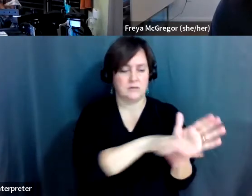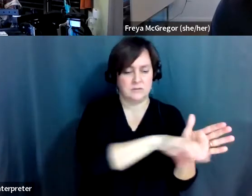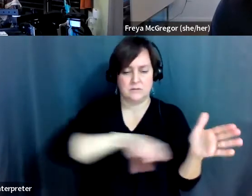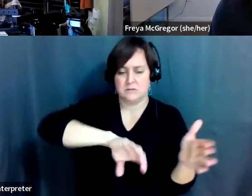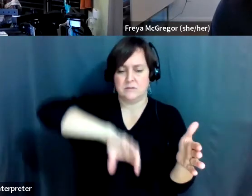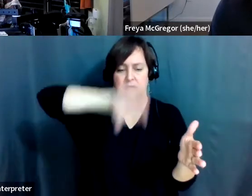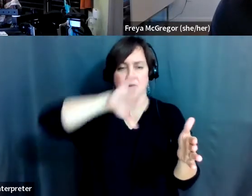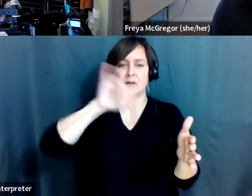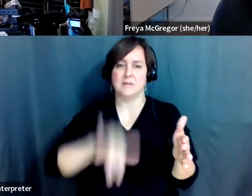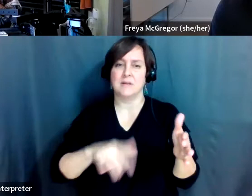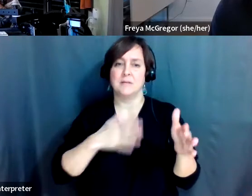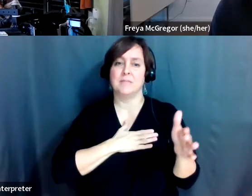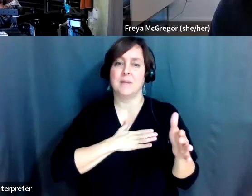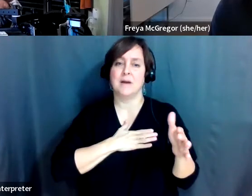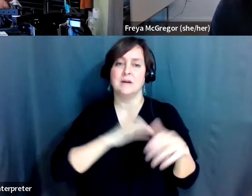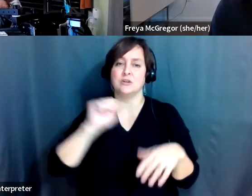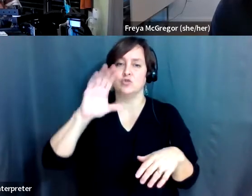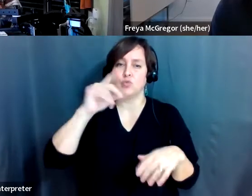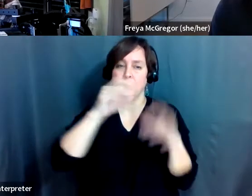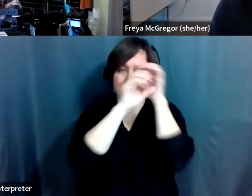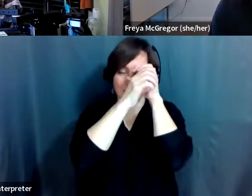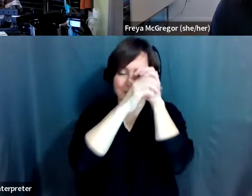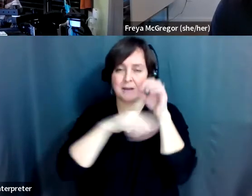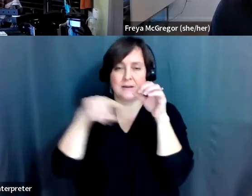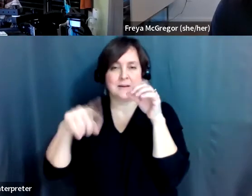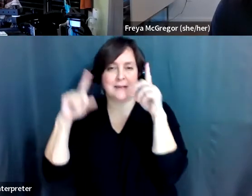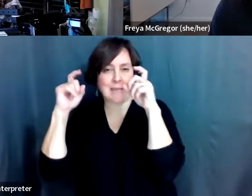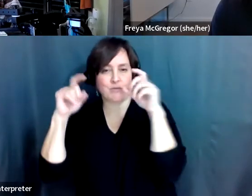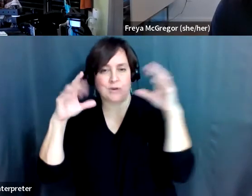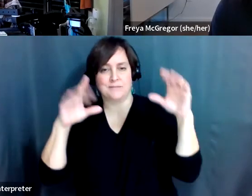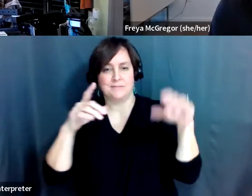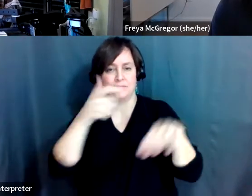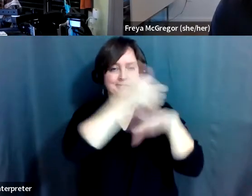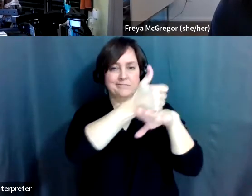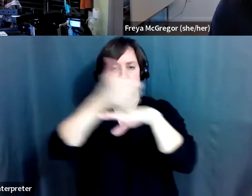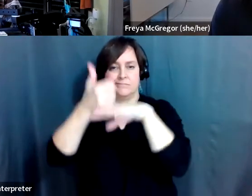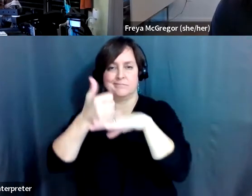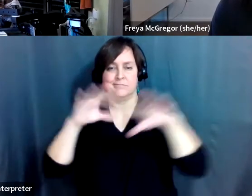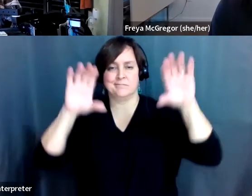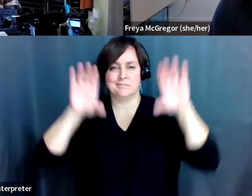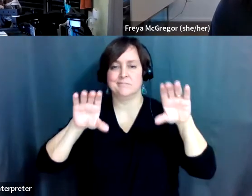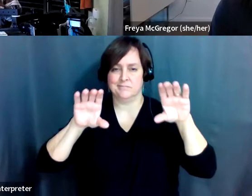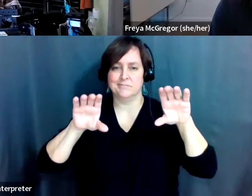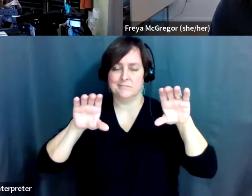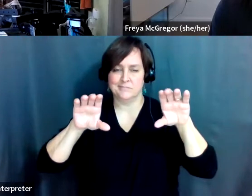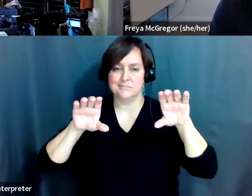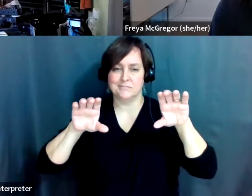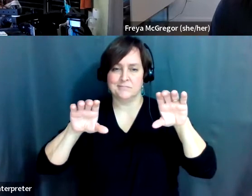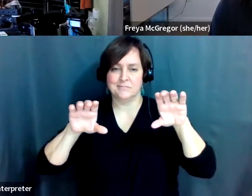holds my scope and my camera. And it's got, it's got a,